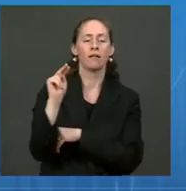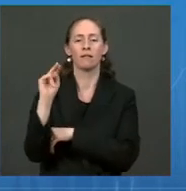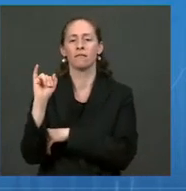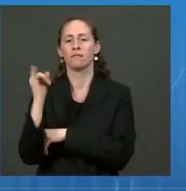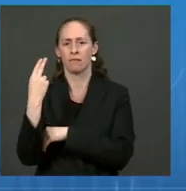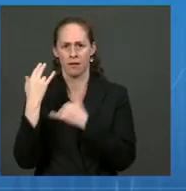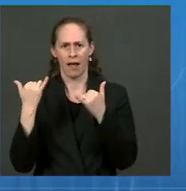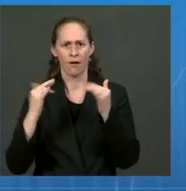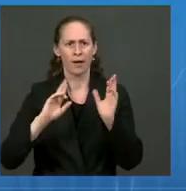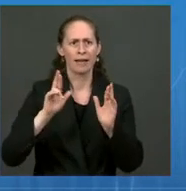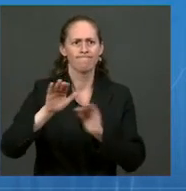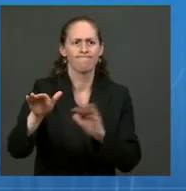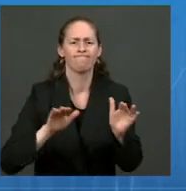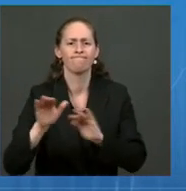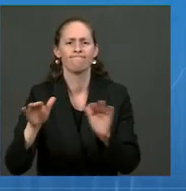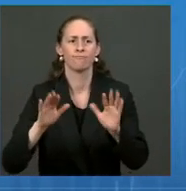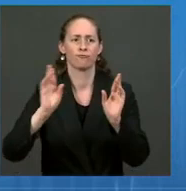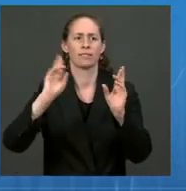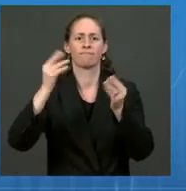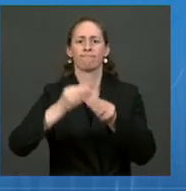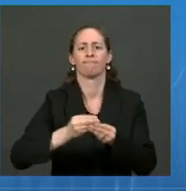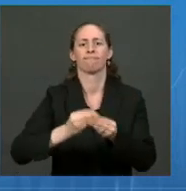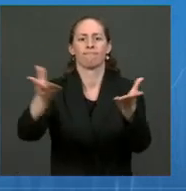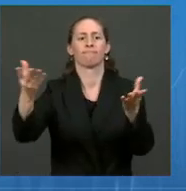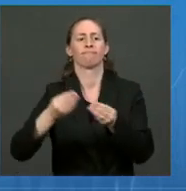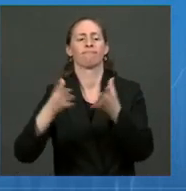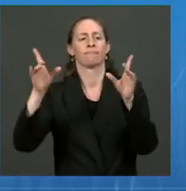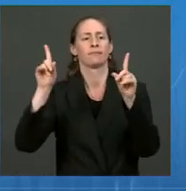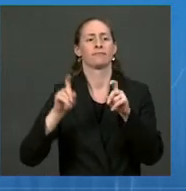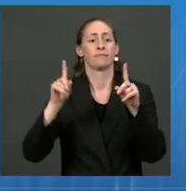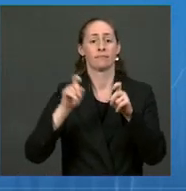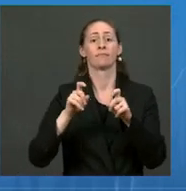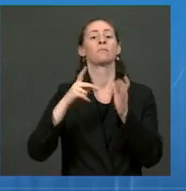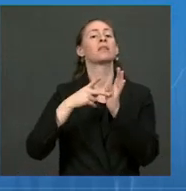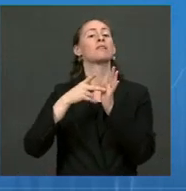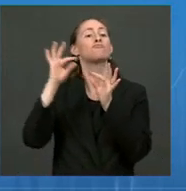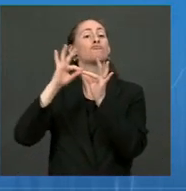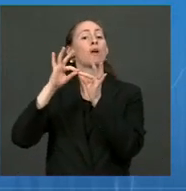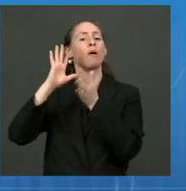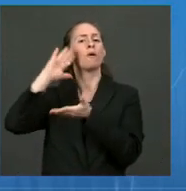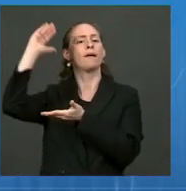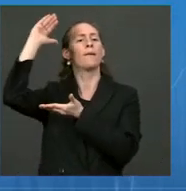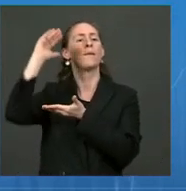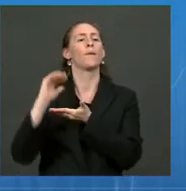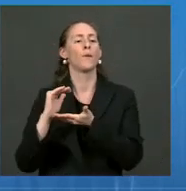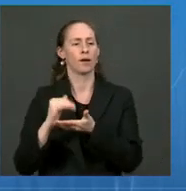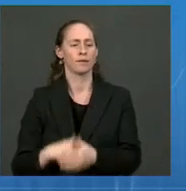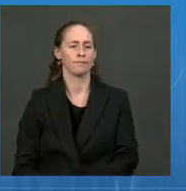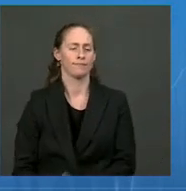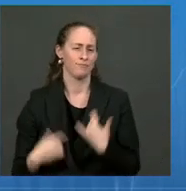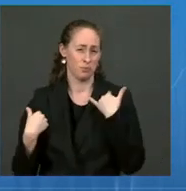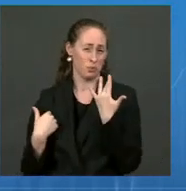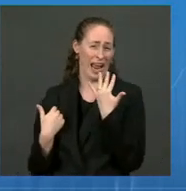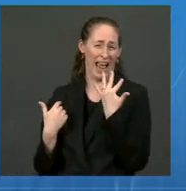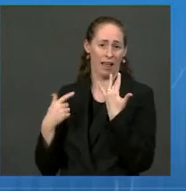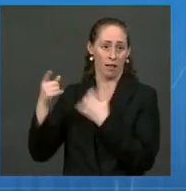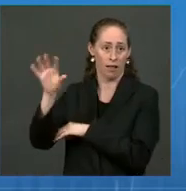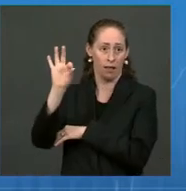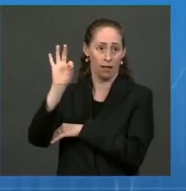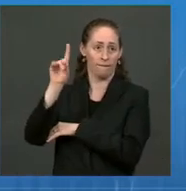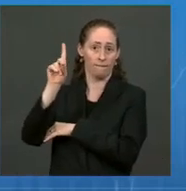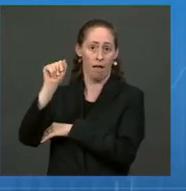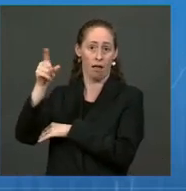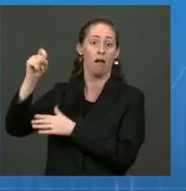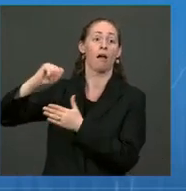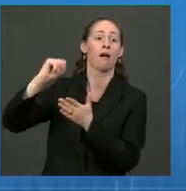and help reduce testing costs. First, FDA authorized another over-the-counter at-home test,